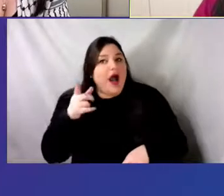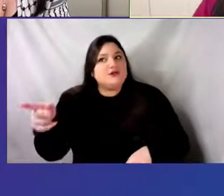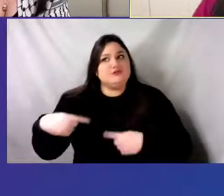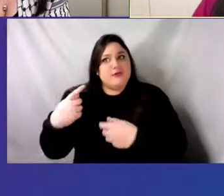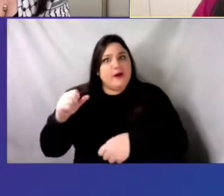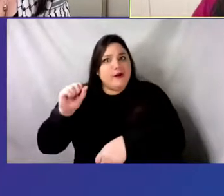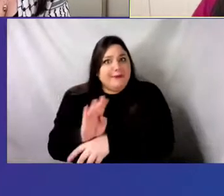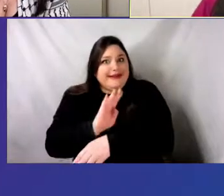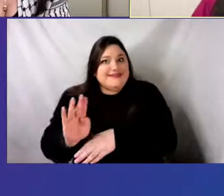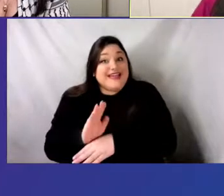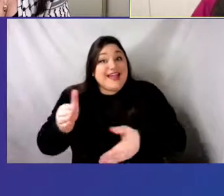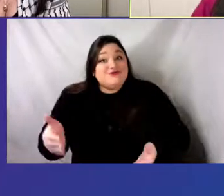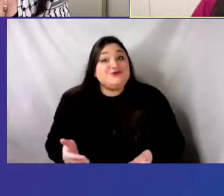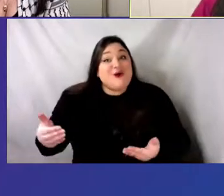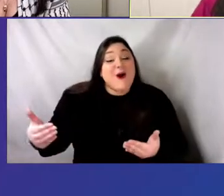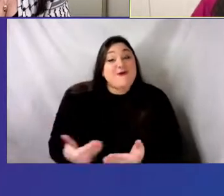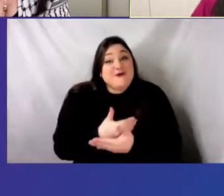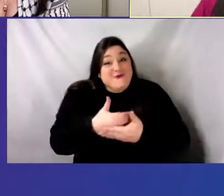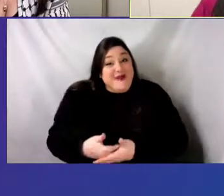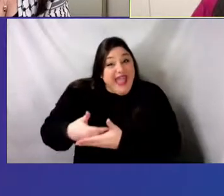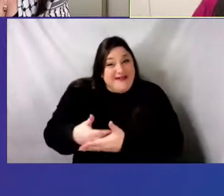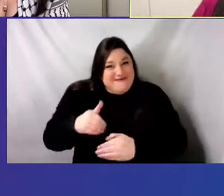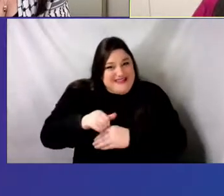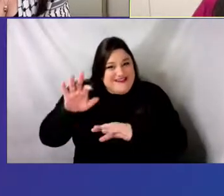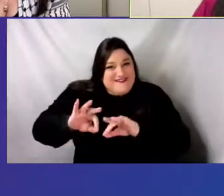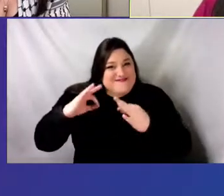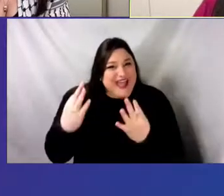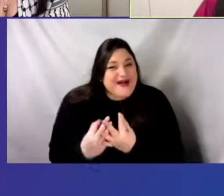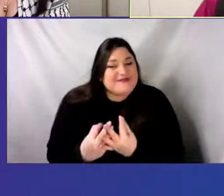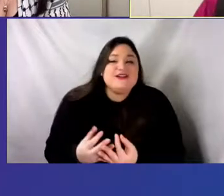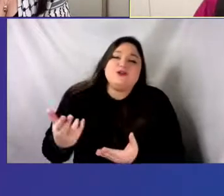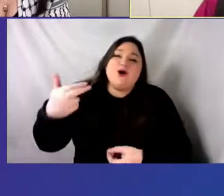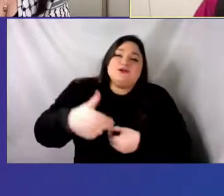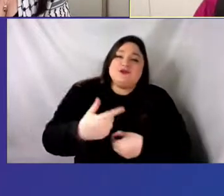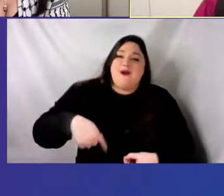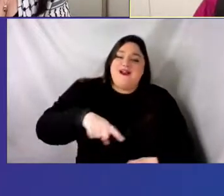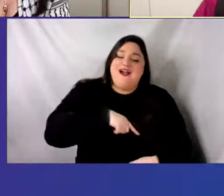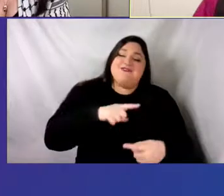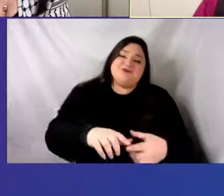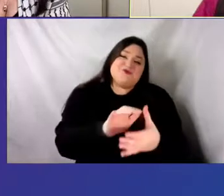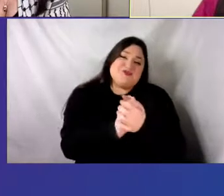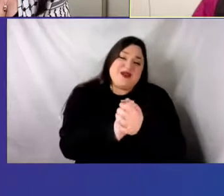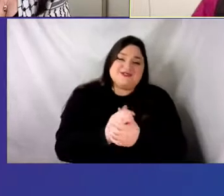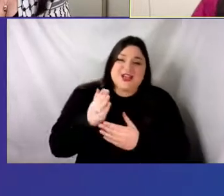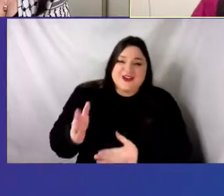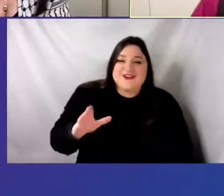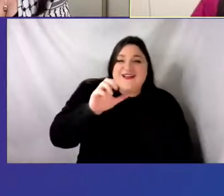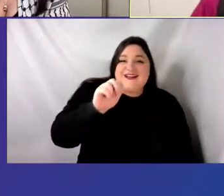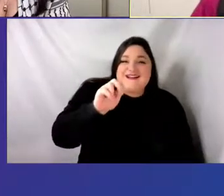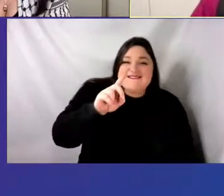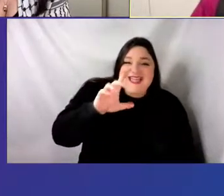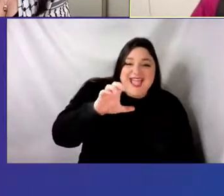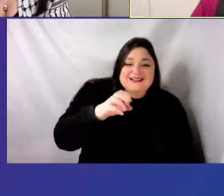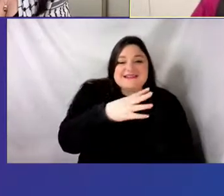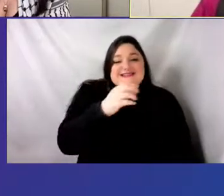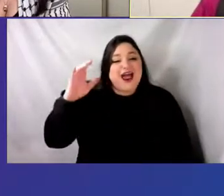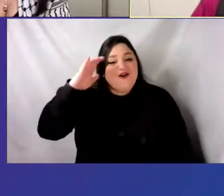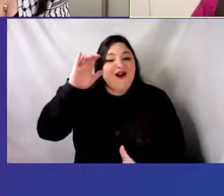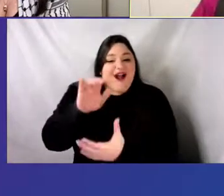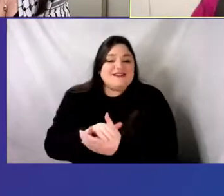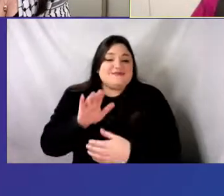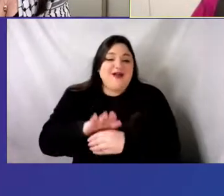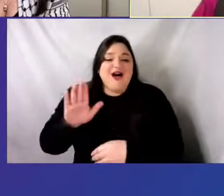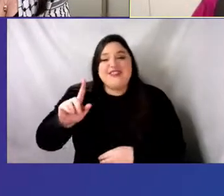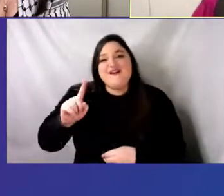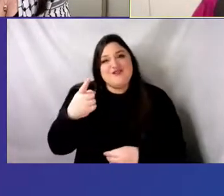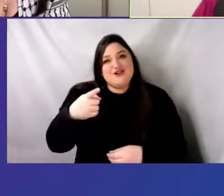to her family. Please join us in congratulating Candice and her amazing husband, Andre Zachary, on the recent arrival of their